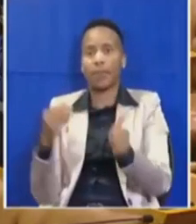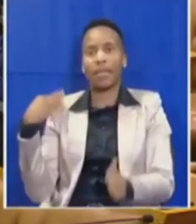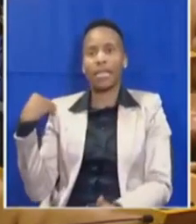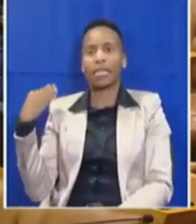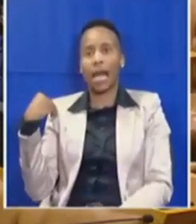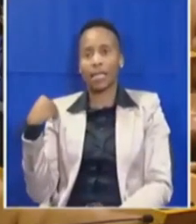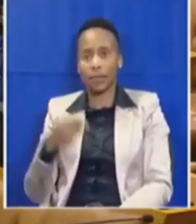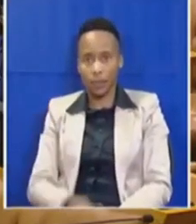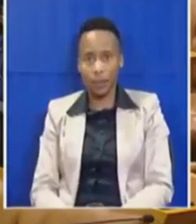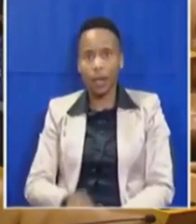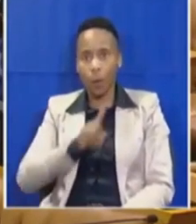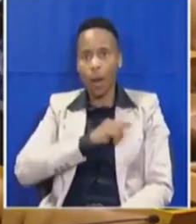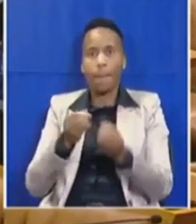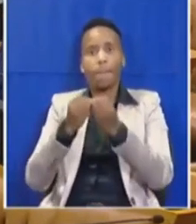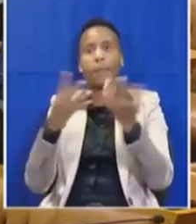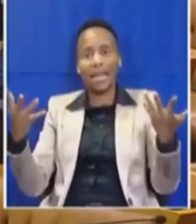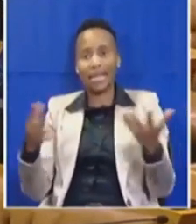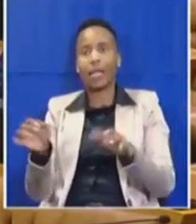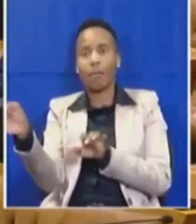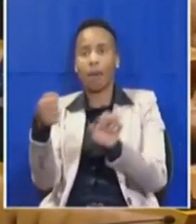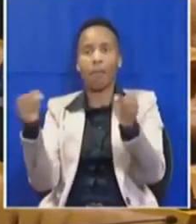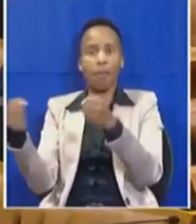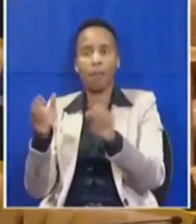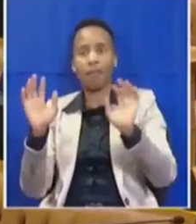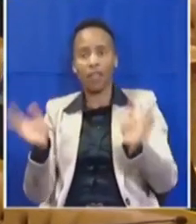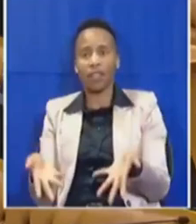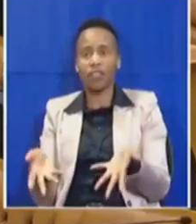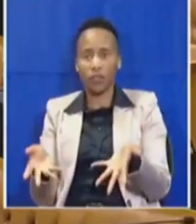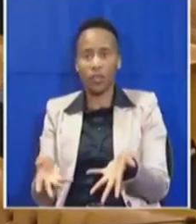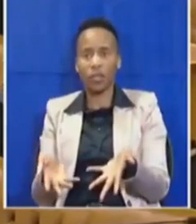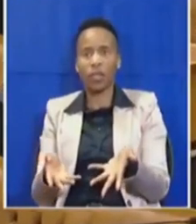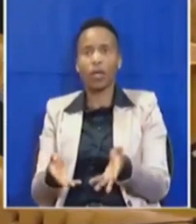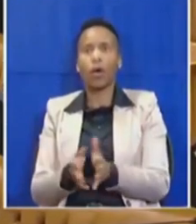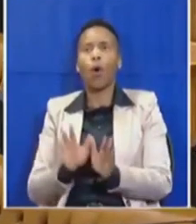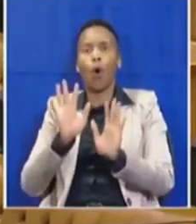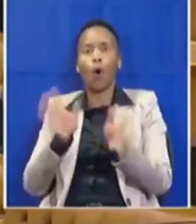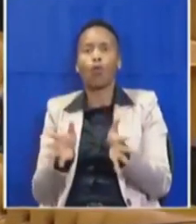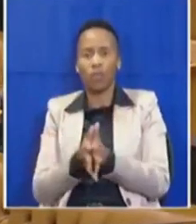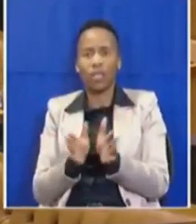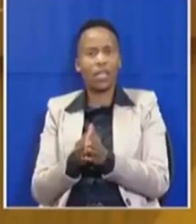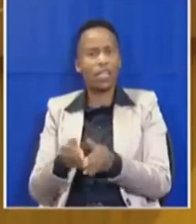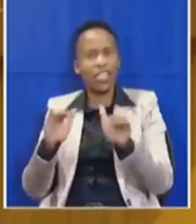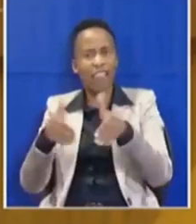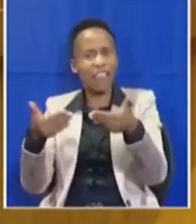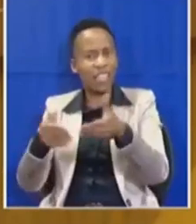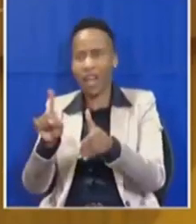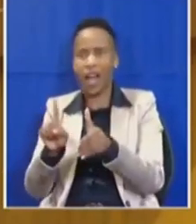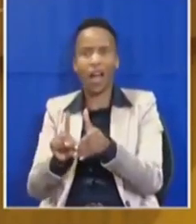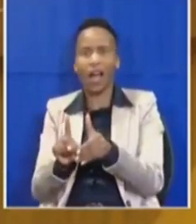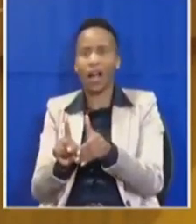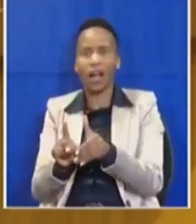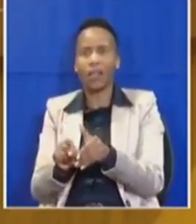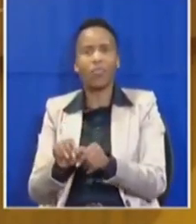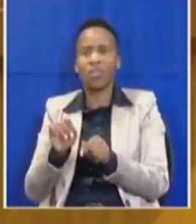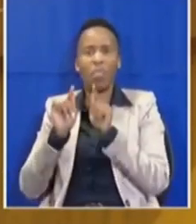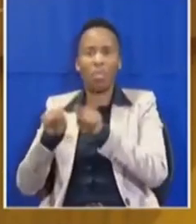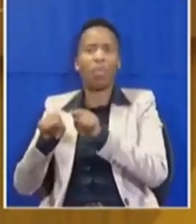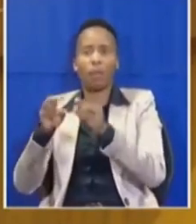Because many of them are appointed for the purposes of patronage, not for the service of the people in our country.